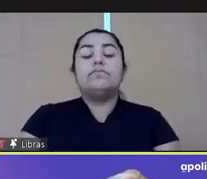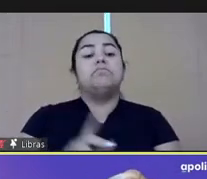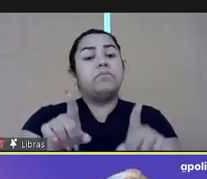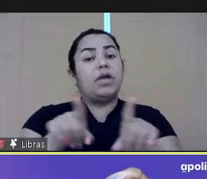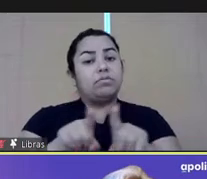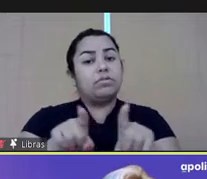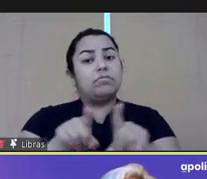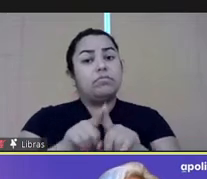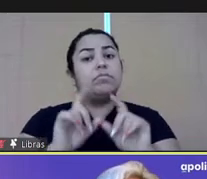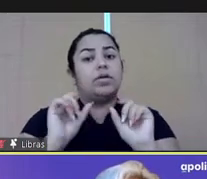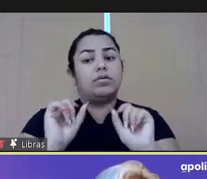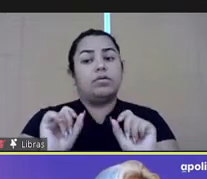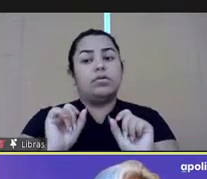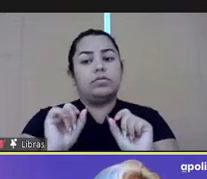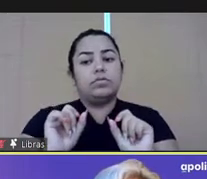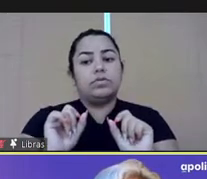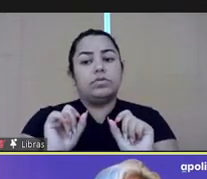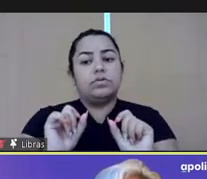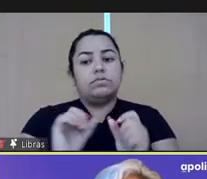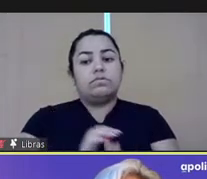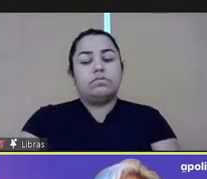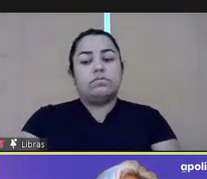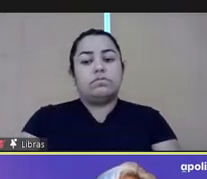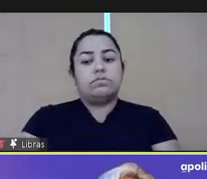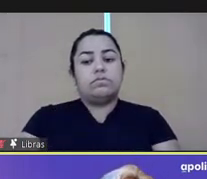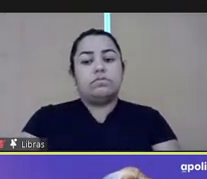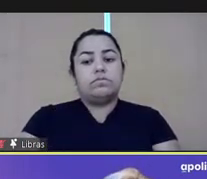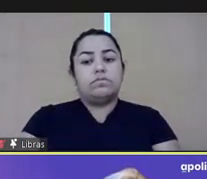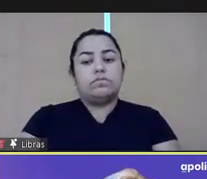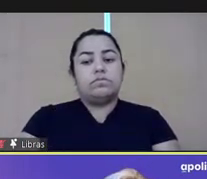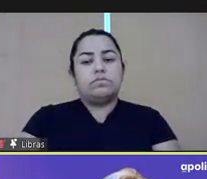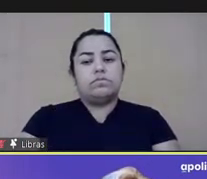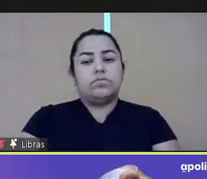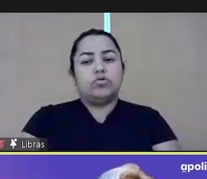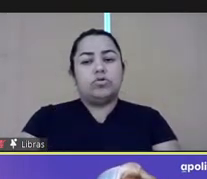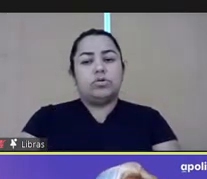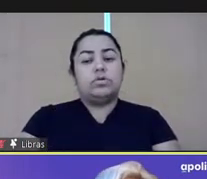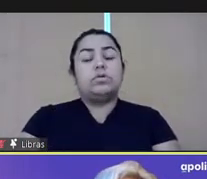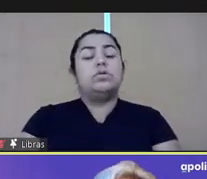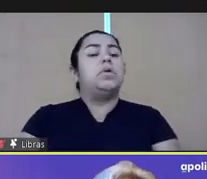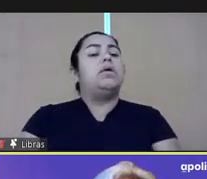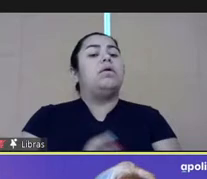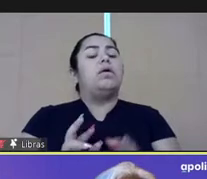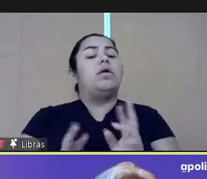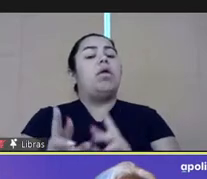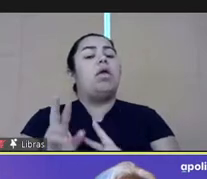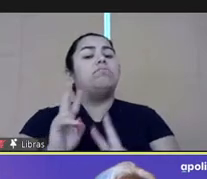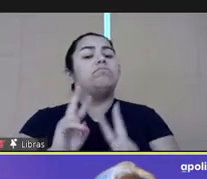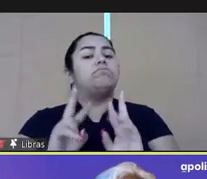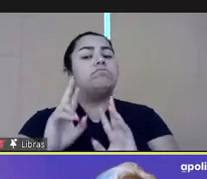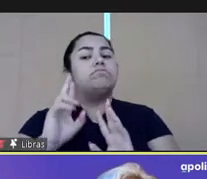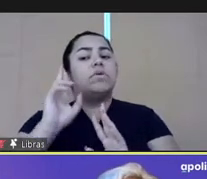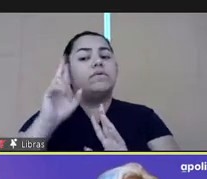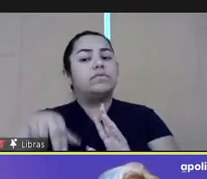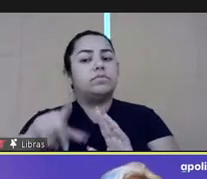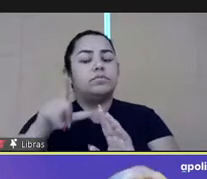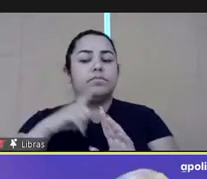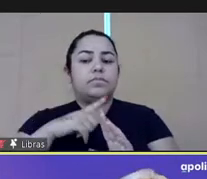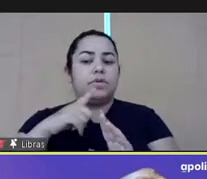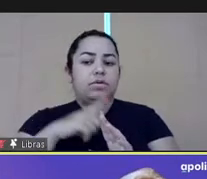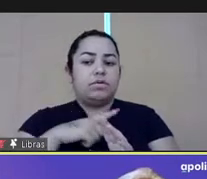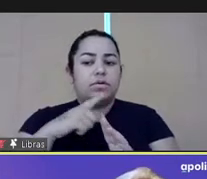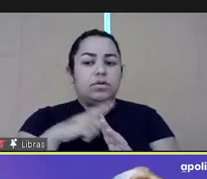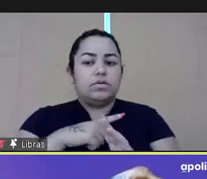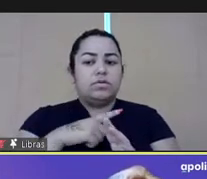recession looms, most government teams need to deliver climate results with limited resources. On the